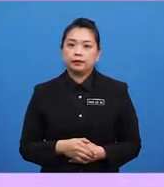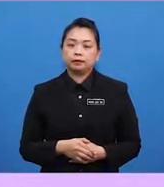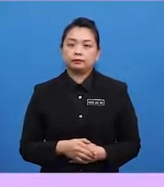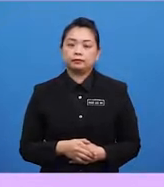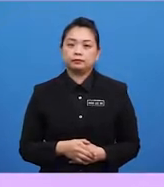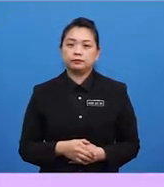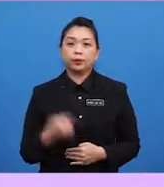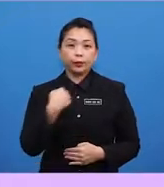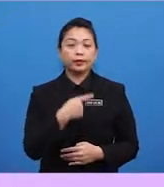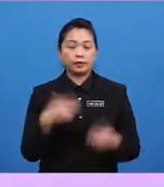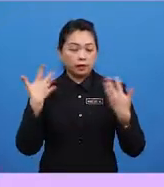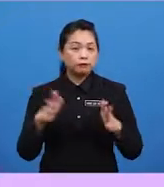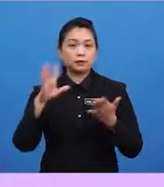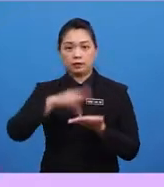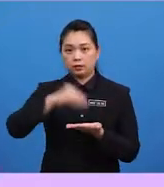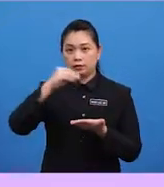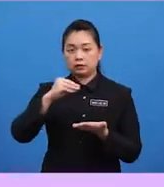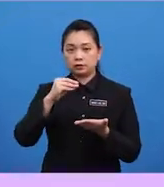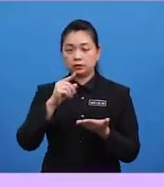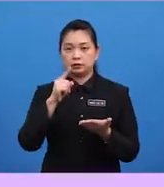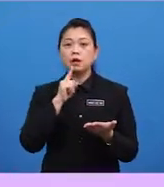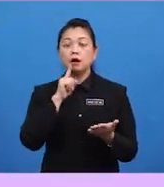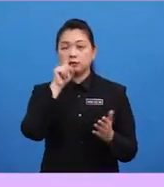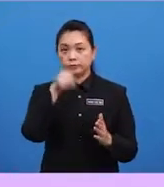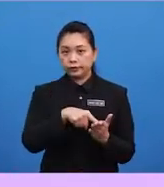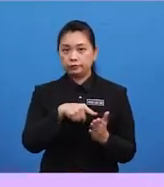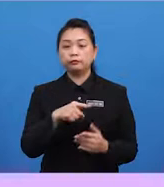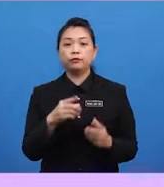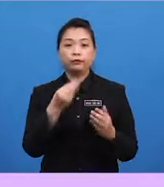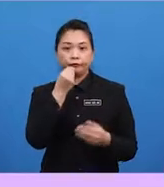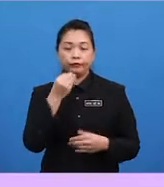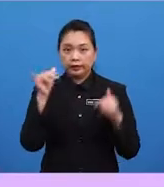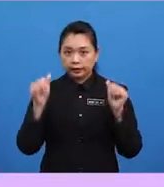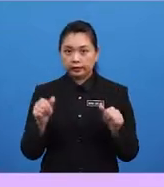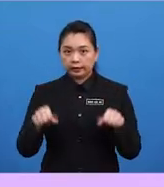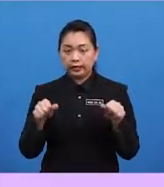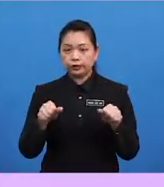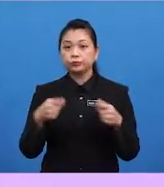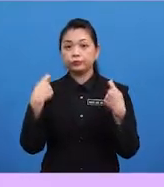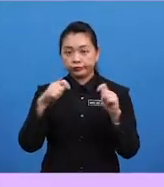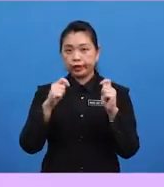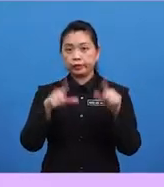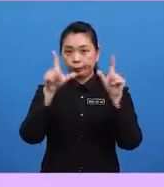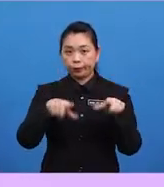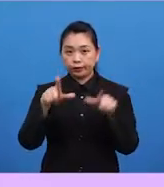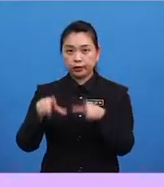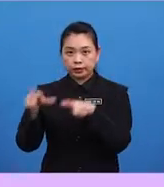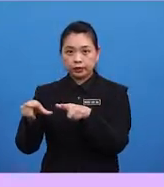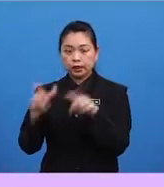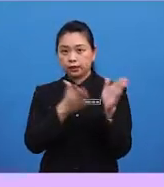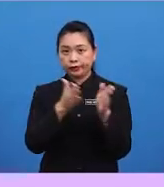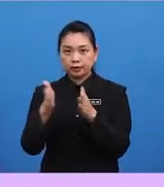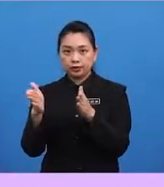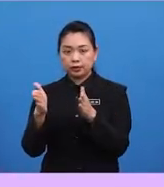that we've learnt about ordering food, can you try putting them in order in one